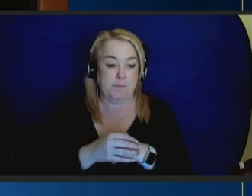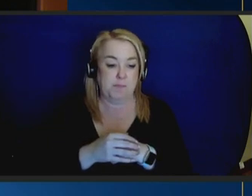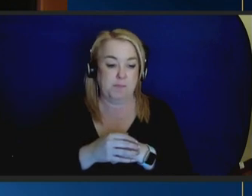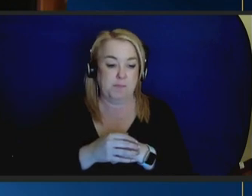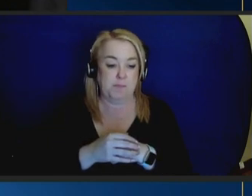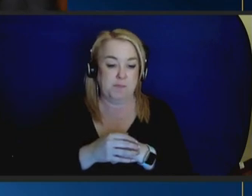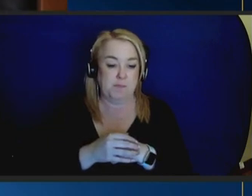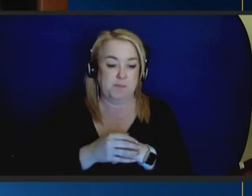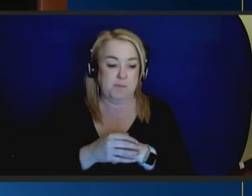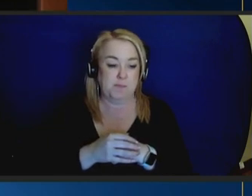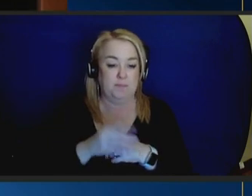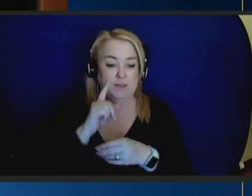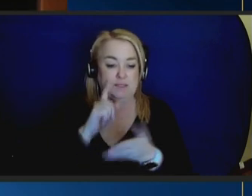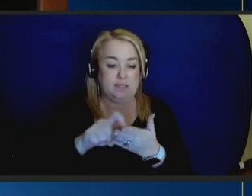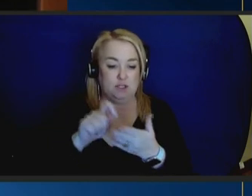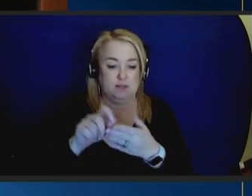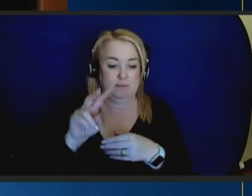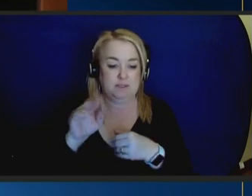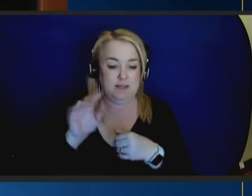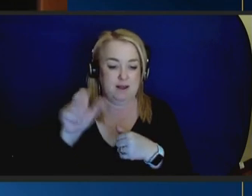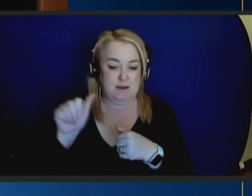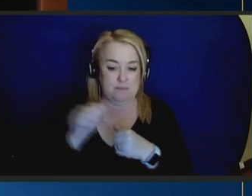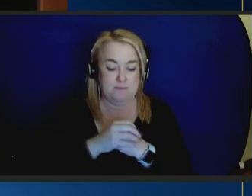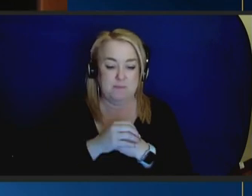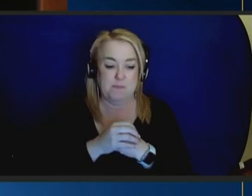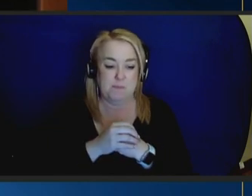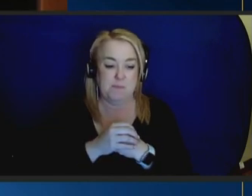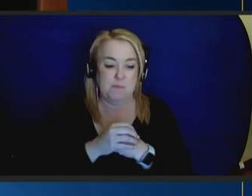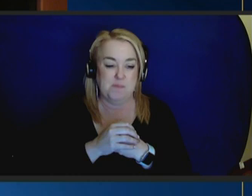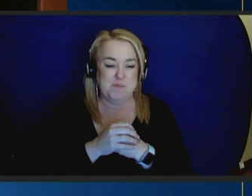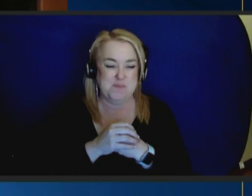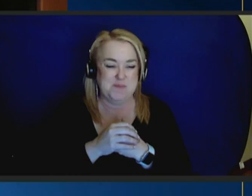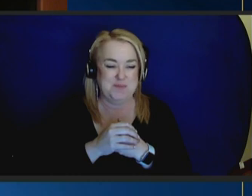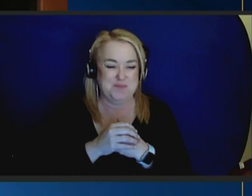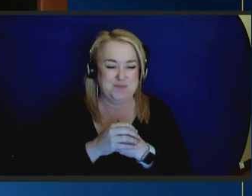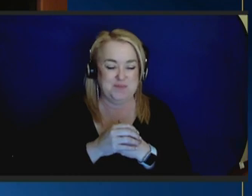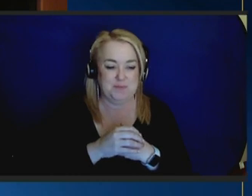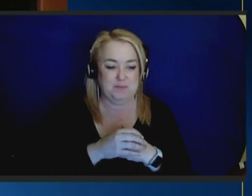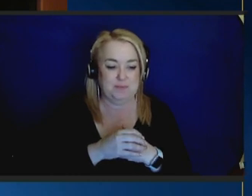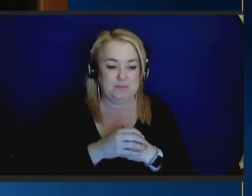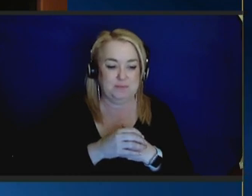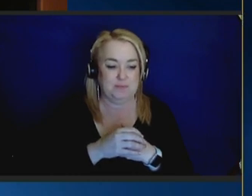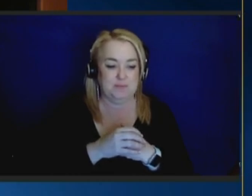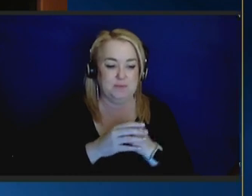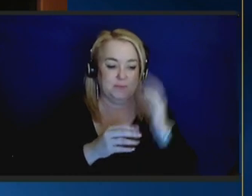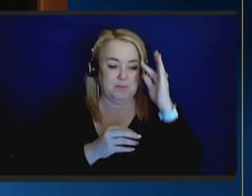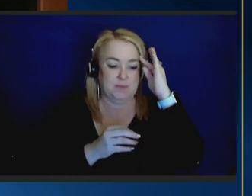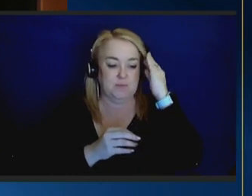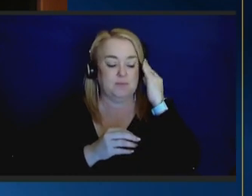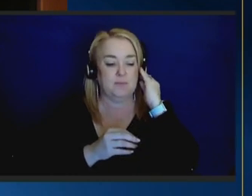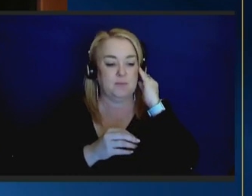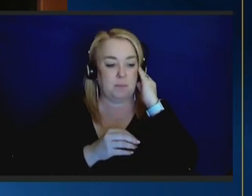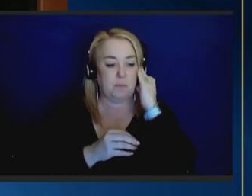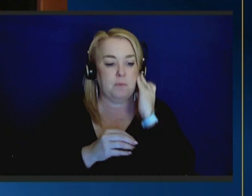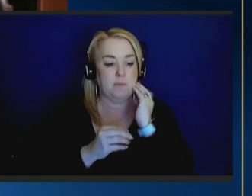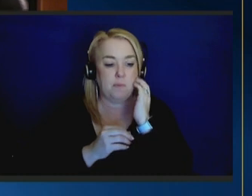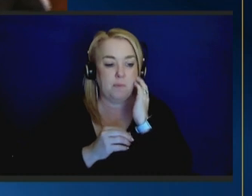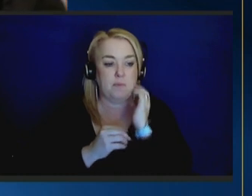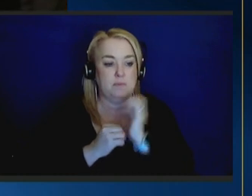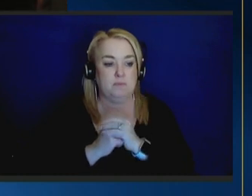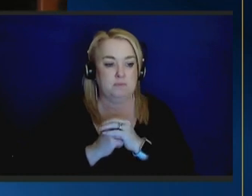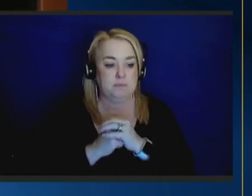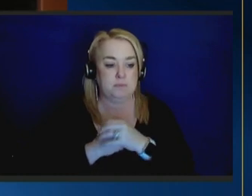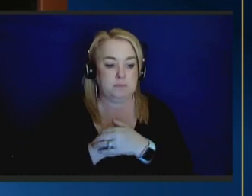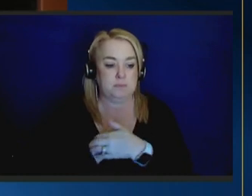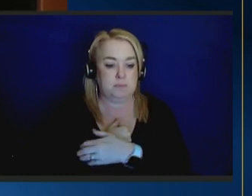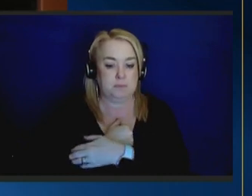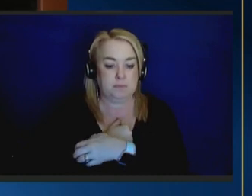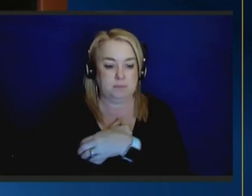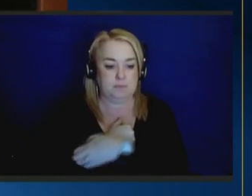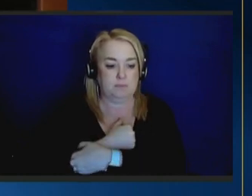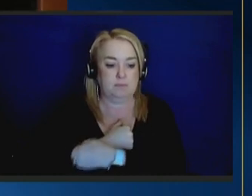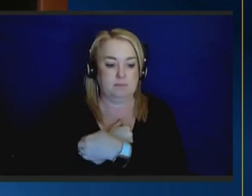Oooh…